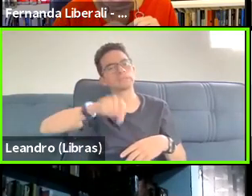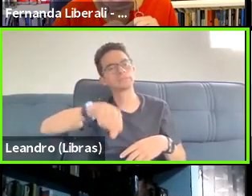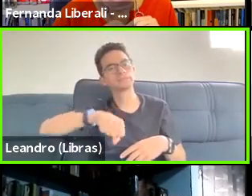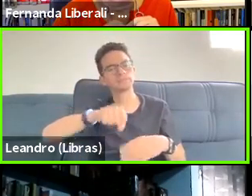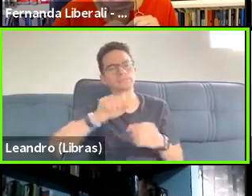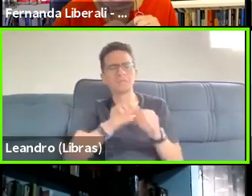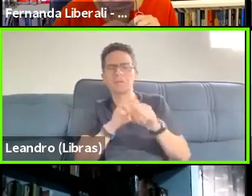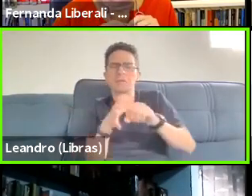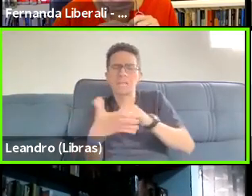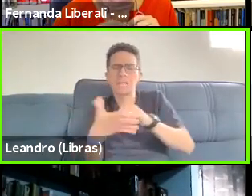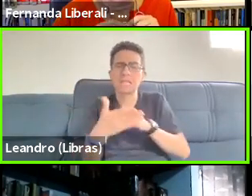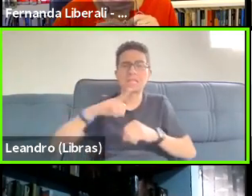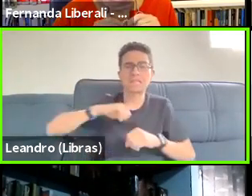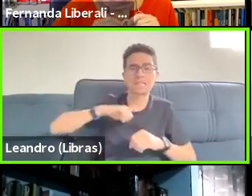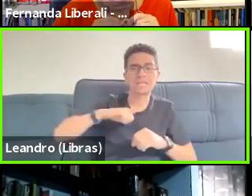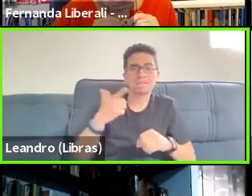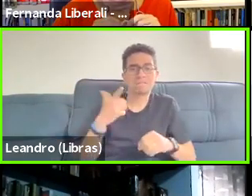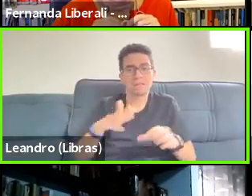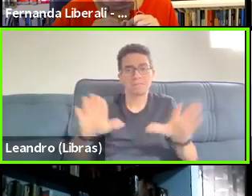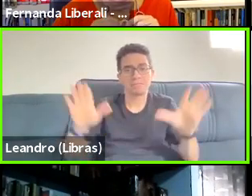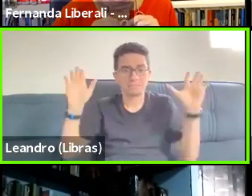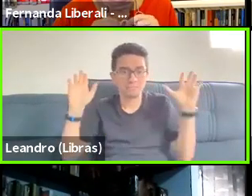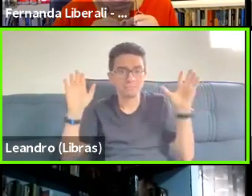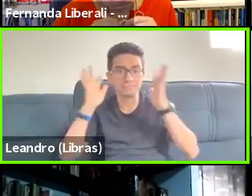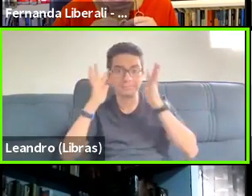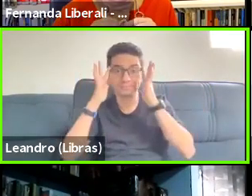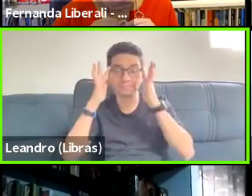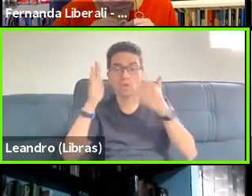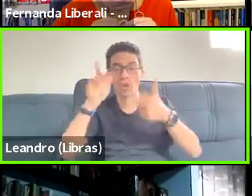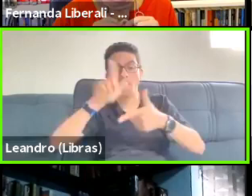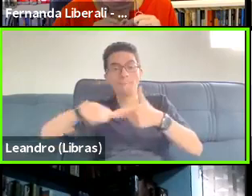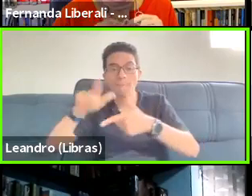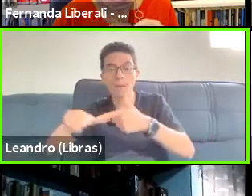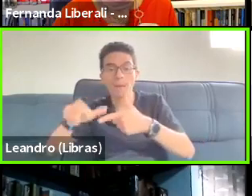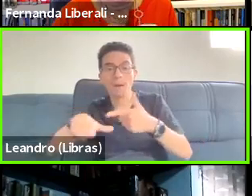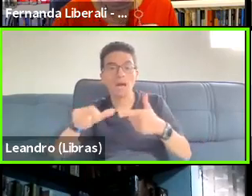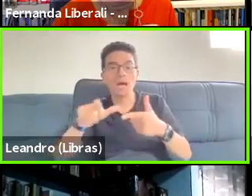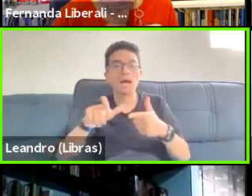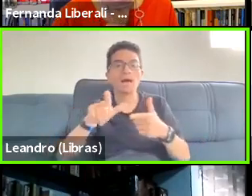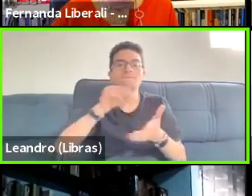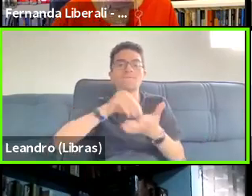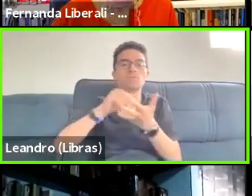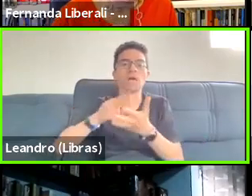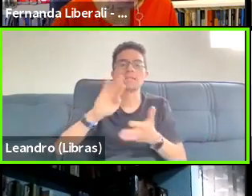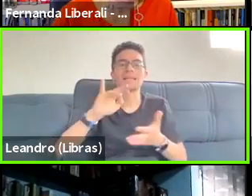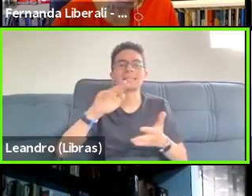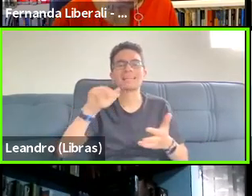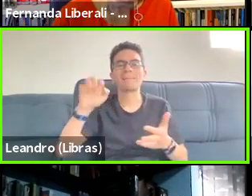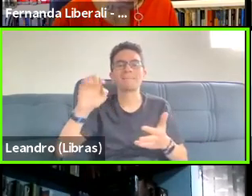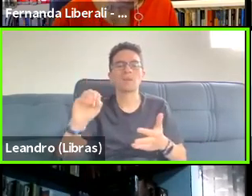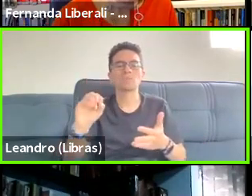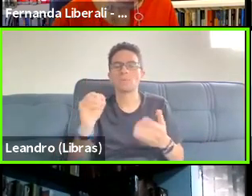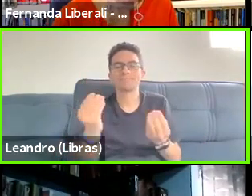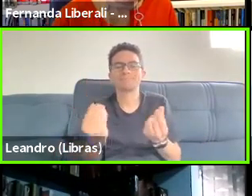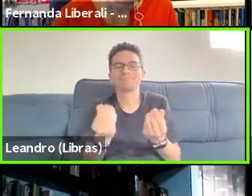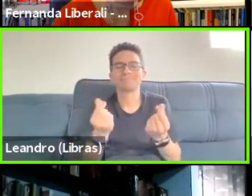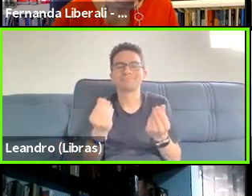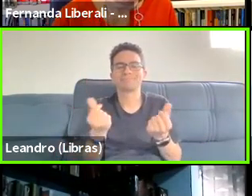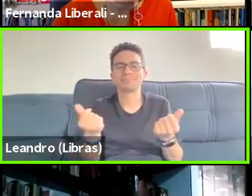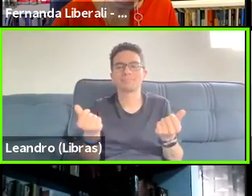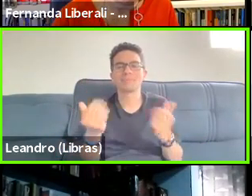the implications of this transliteracy's perspective is to take up a more open, uh, idea to building connections.